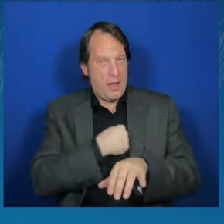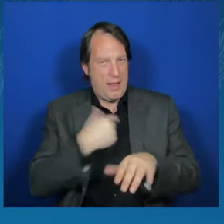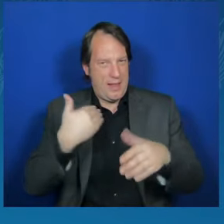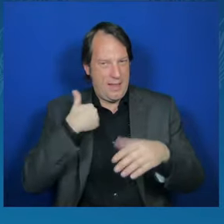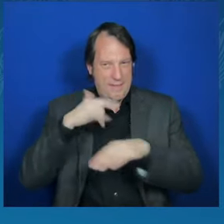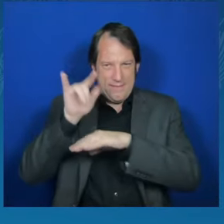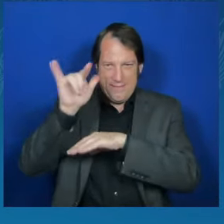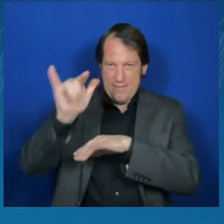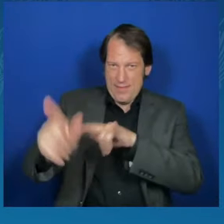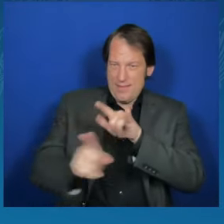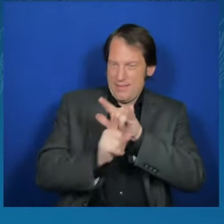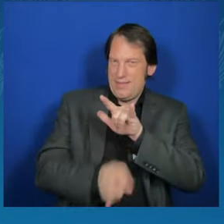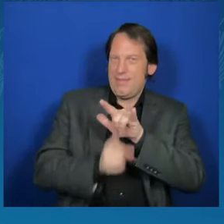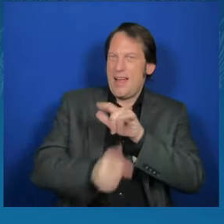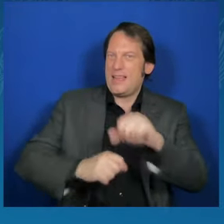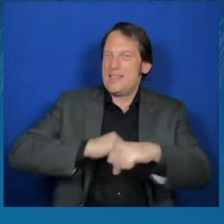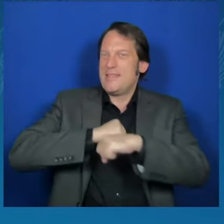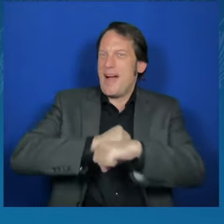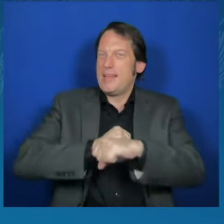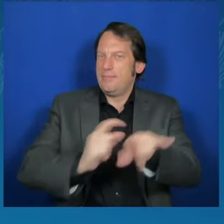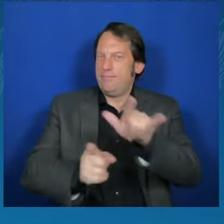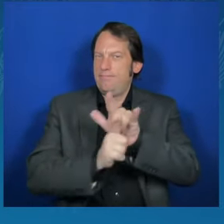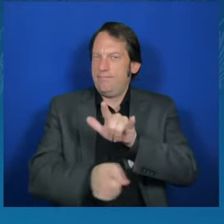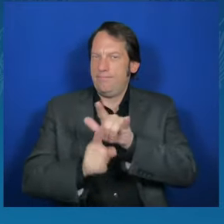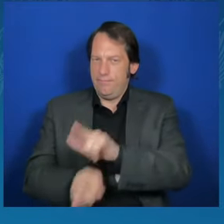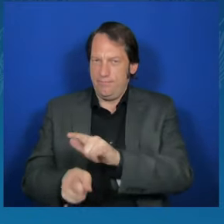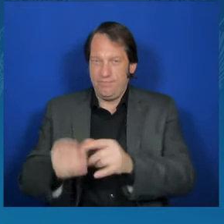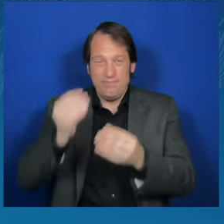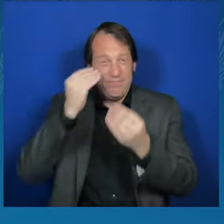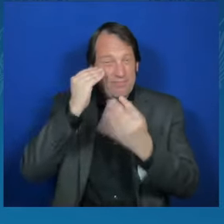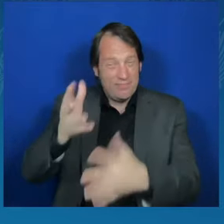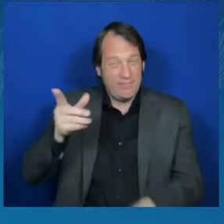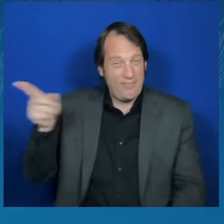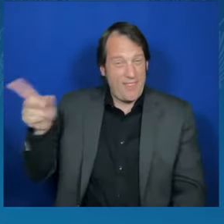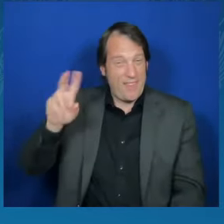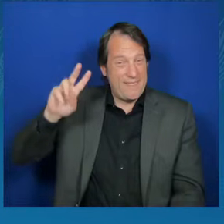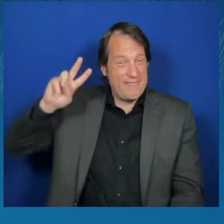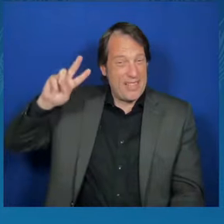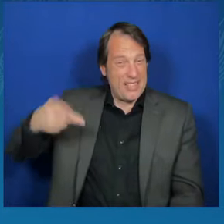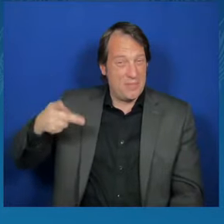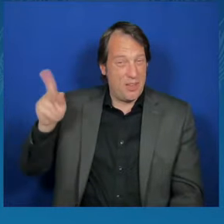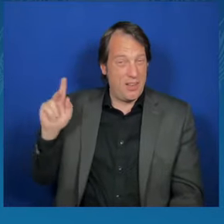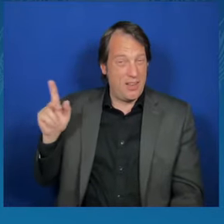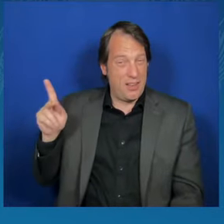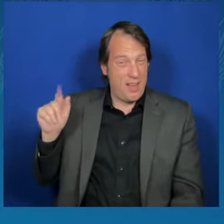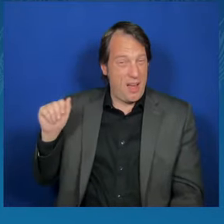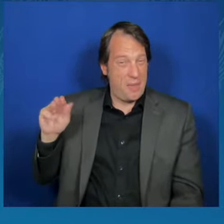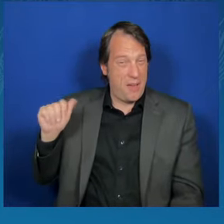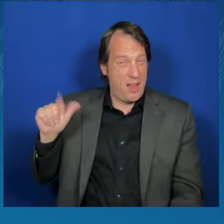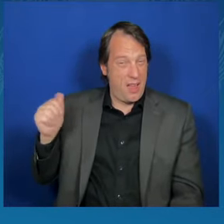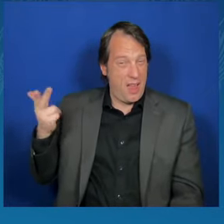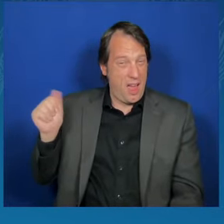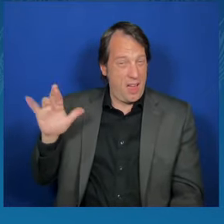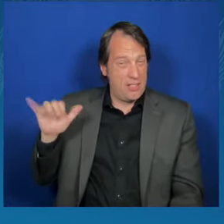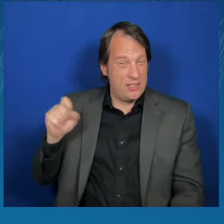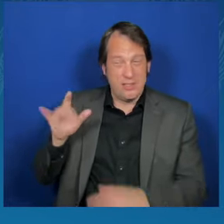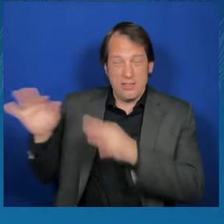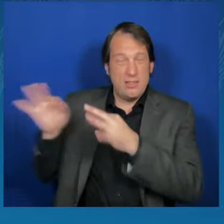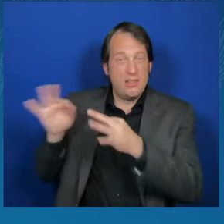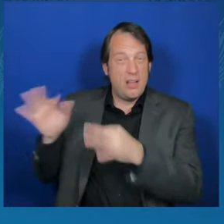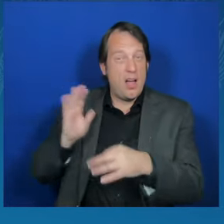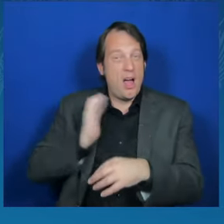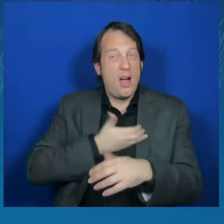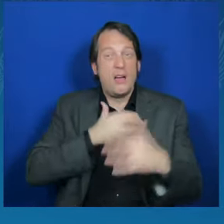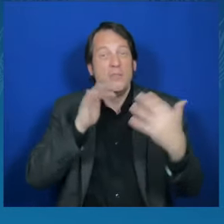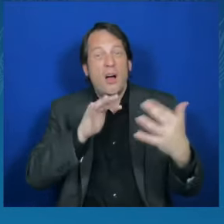battlefield about our capabilities and perspectives upon the conditions of needed support